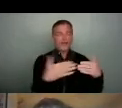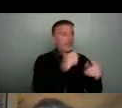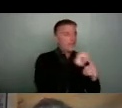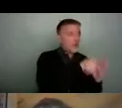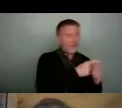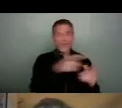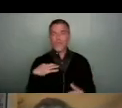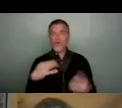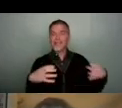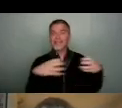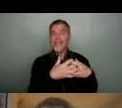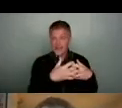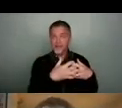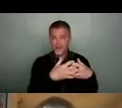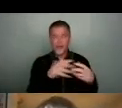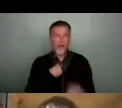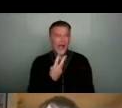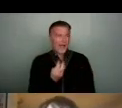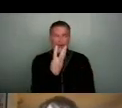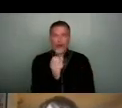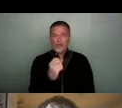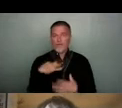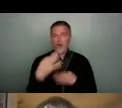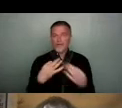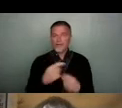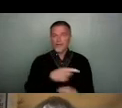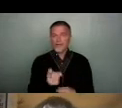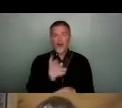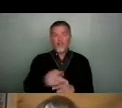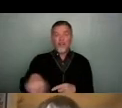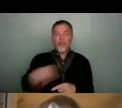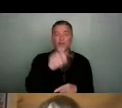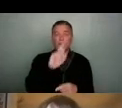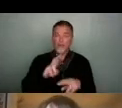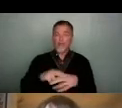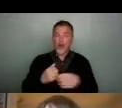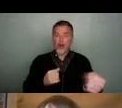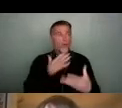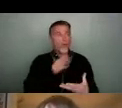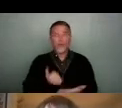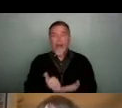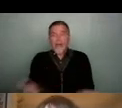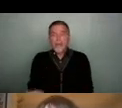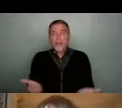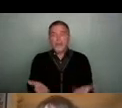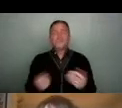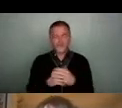We had something like 30 volunteers who were often people who were furloughed and wanted to help out. So